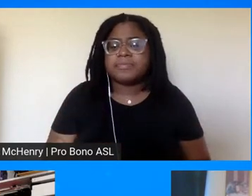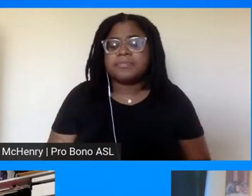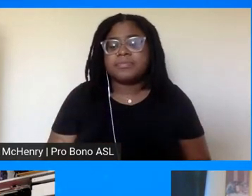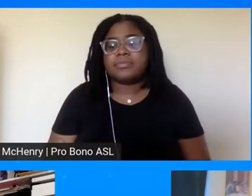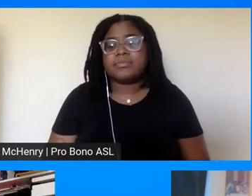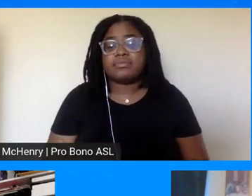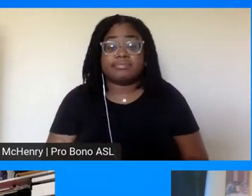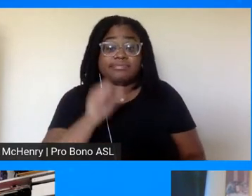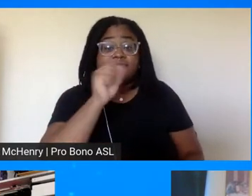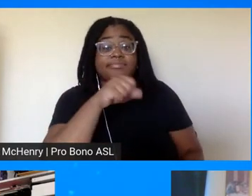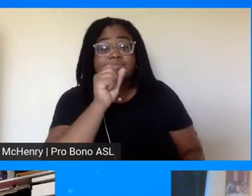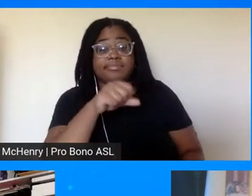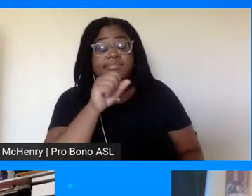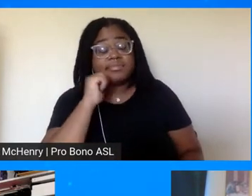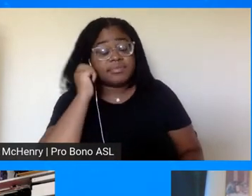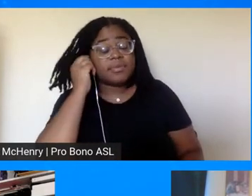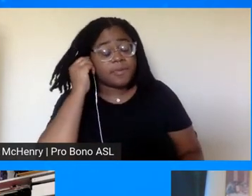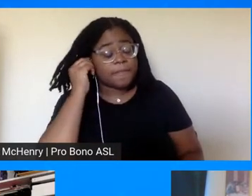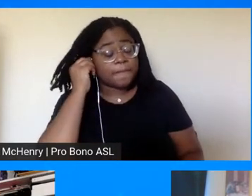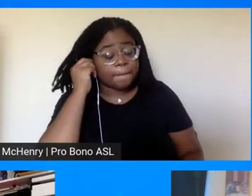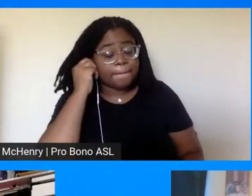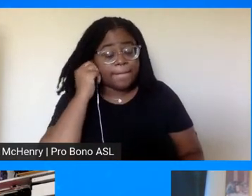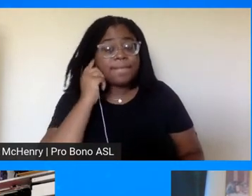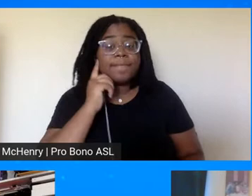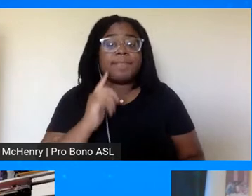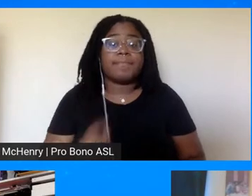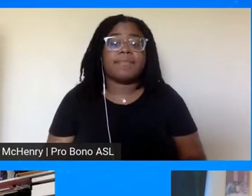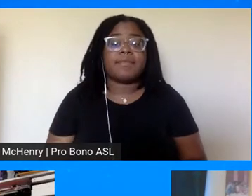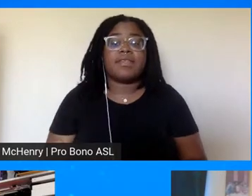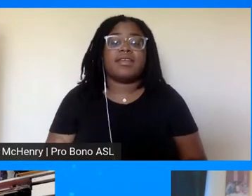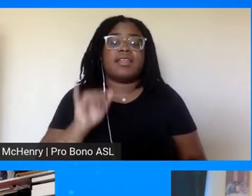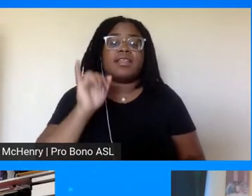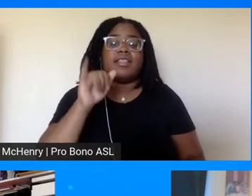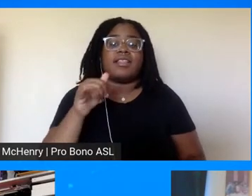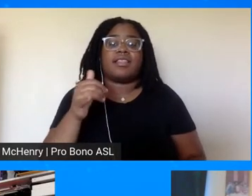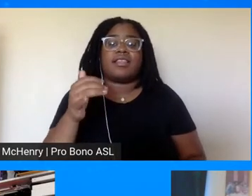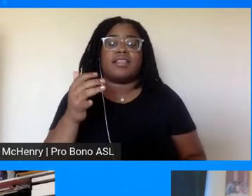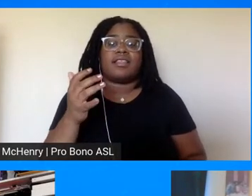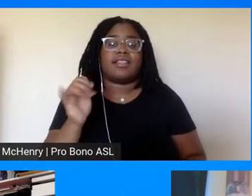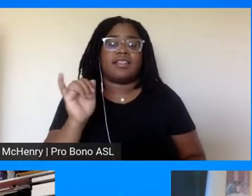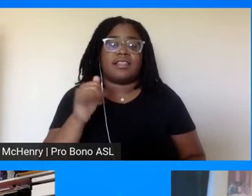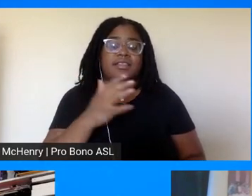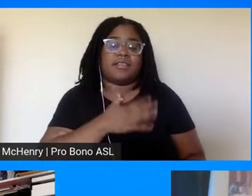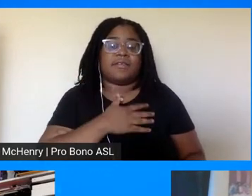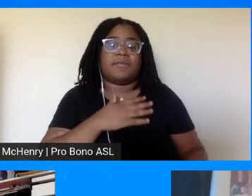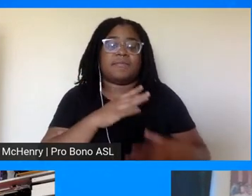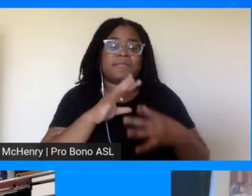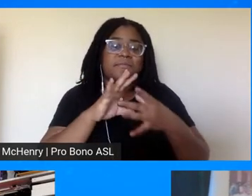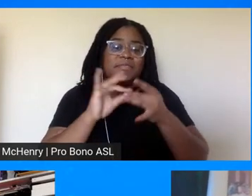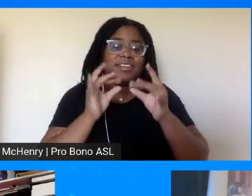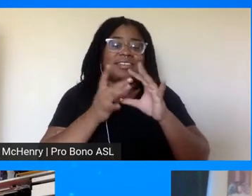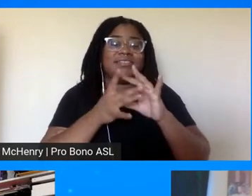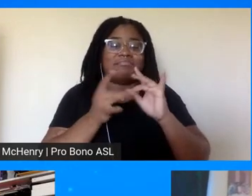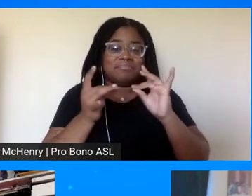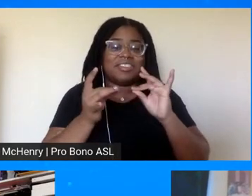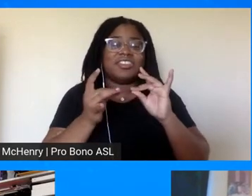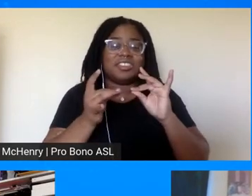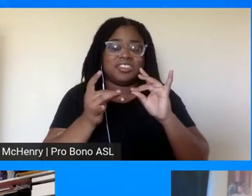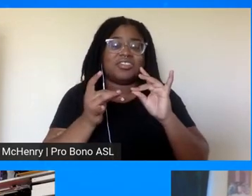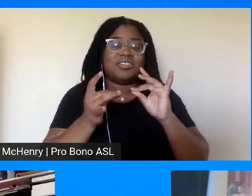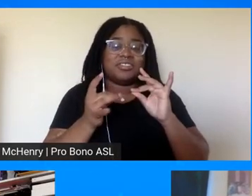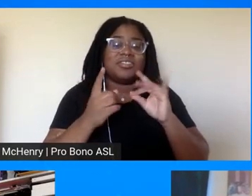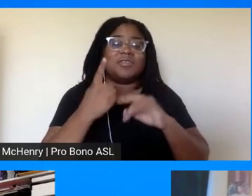Yeah, I mean, that's been my one, that's my John the Baptist message. know, John the Baptist only had one message, repent.